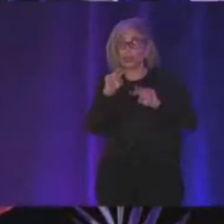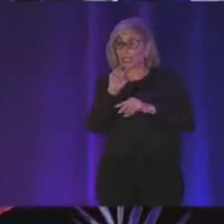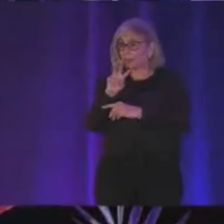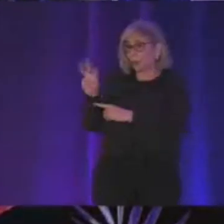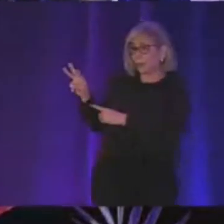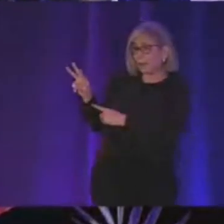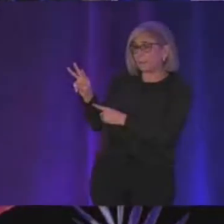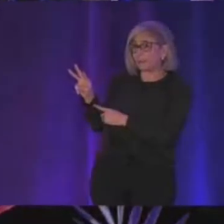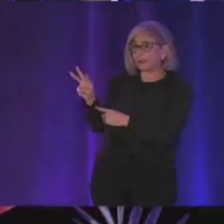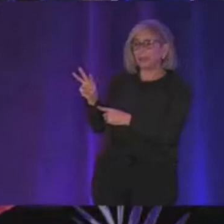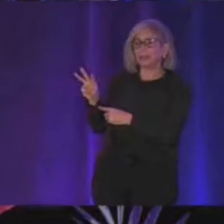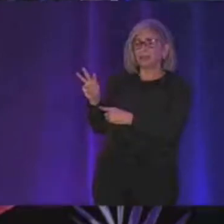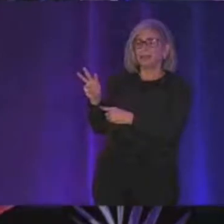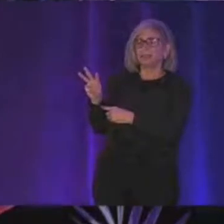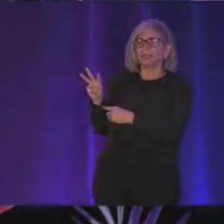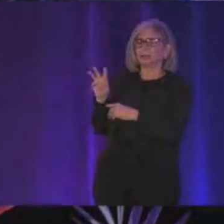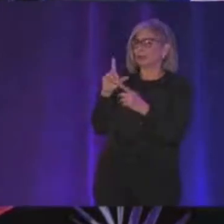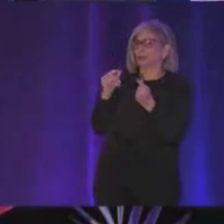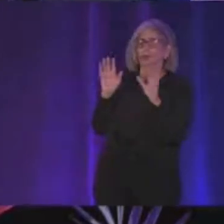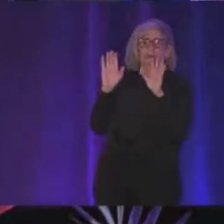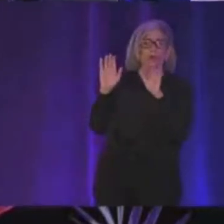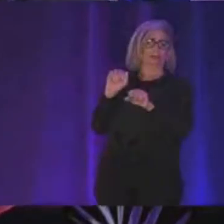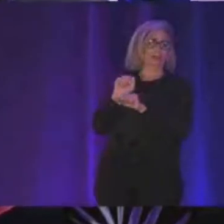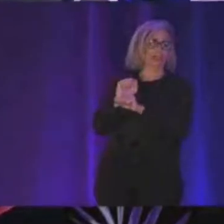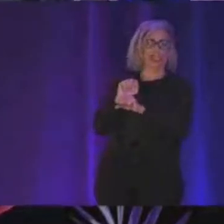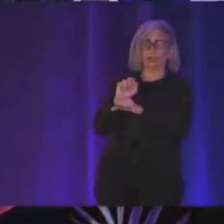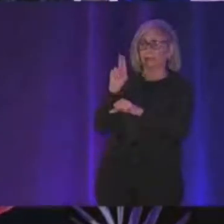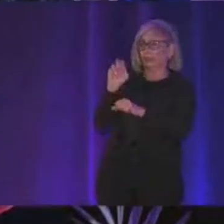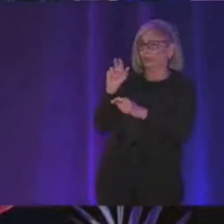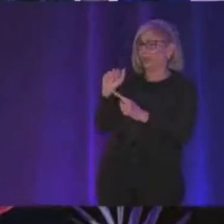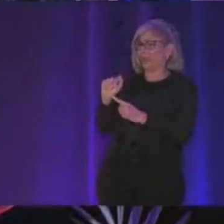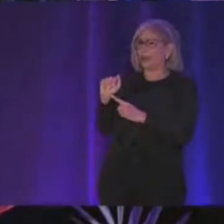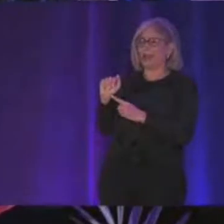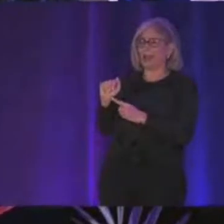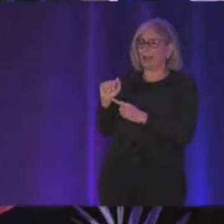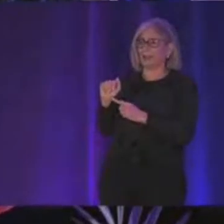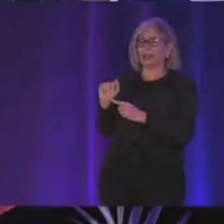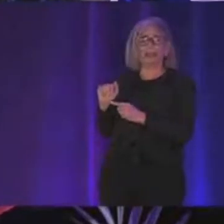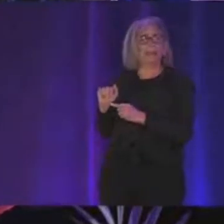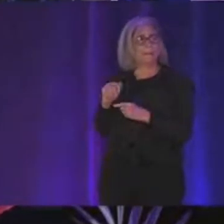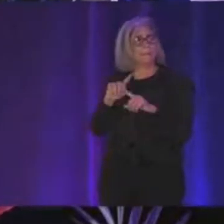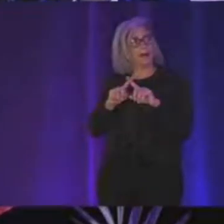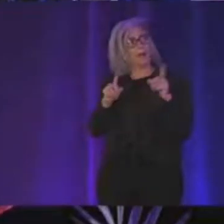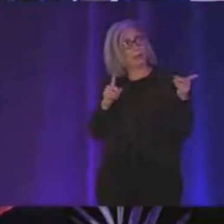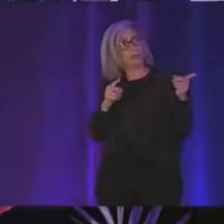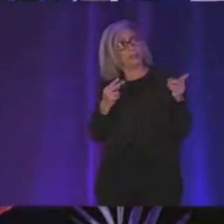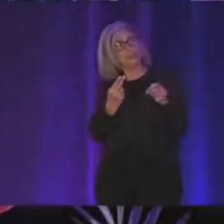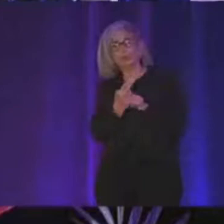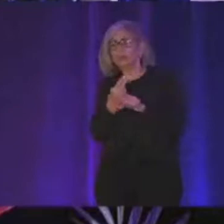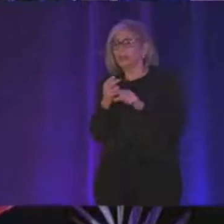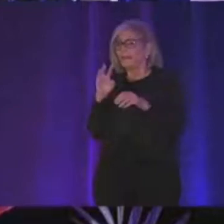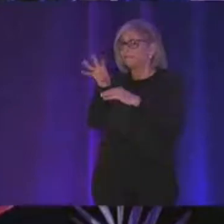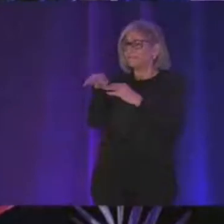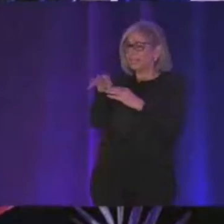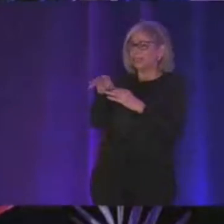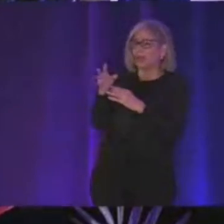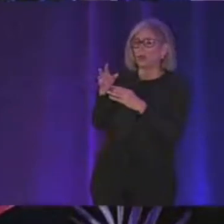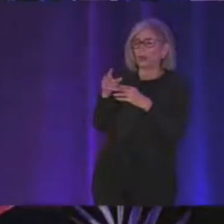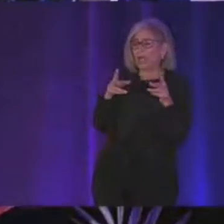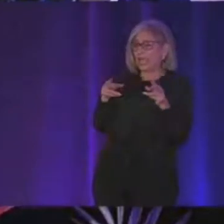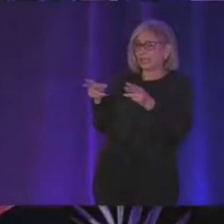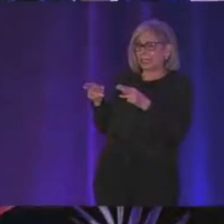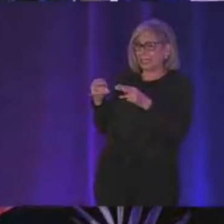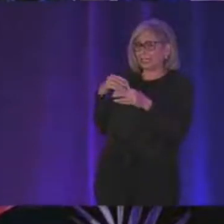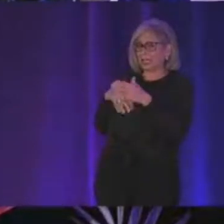web and like Unas team has been doing an amazing job in the Chrome like to actually build all the APIs and so we can do video editing